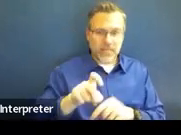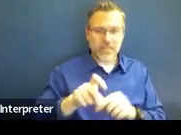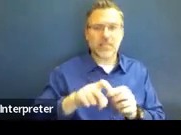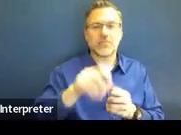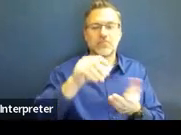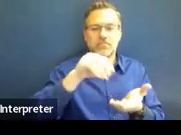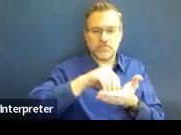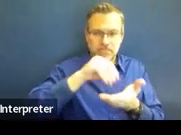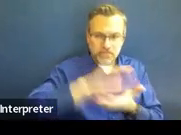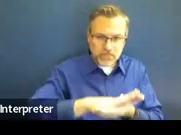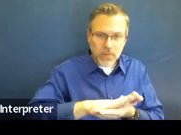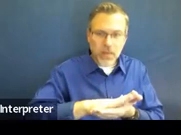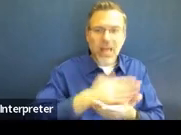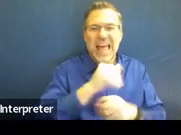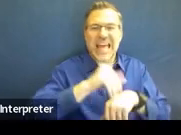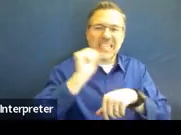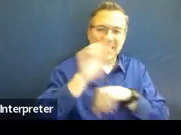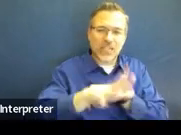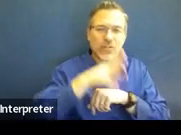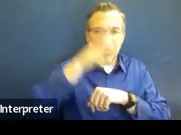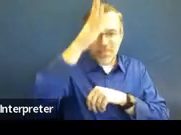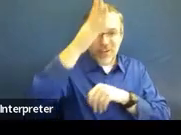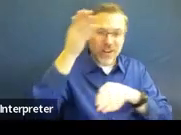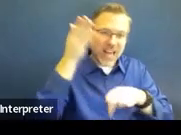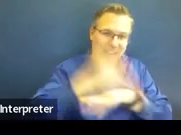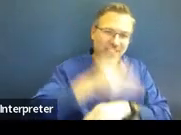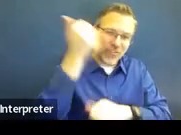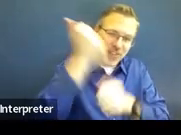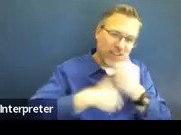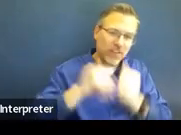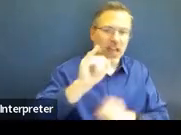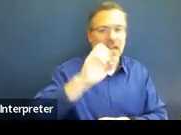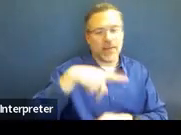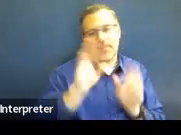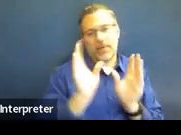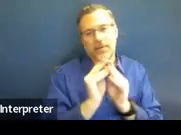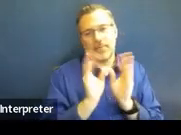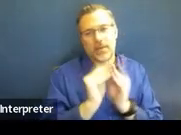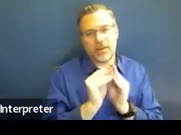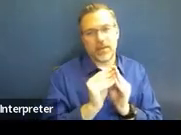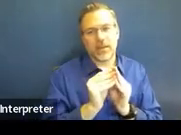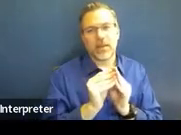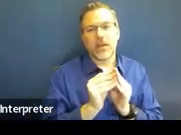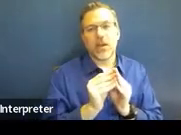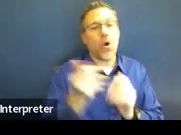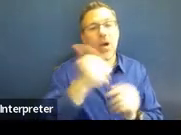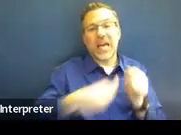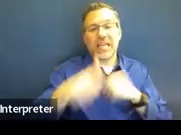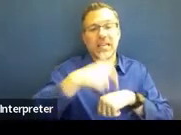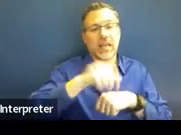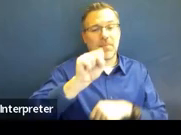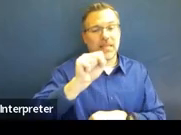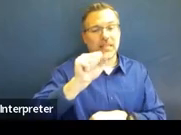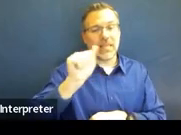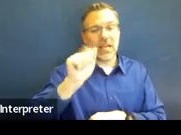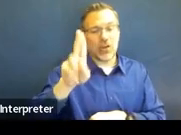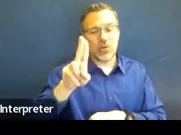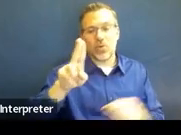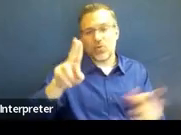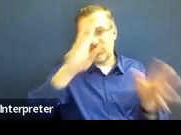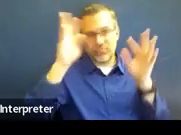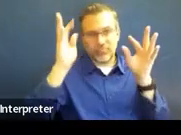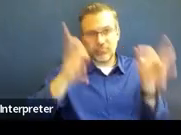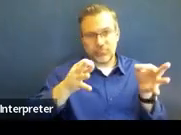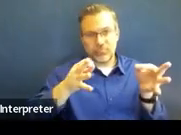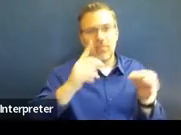the parents to amend the IEP without a meeting, or any other time that the SAU makes decisions that affect that FAPE